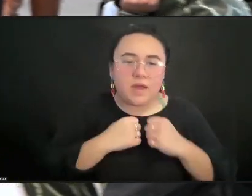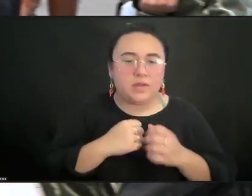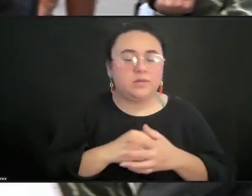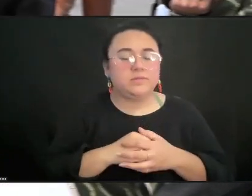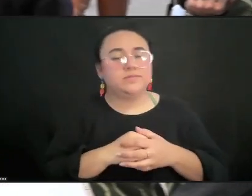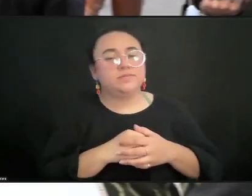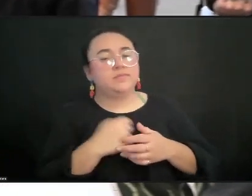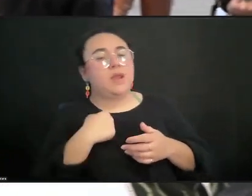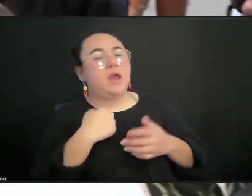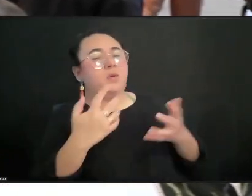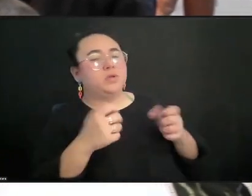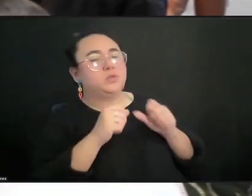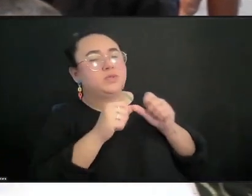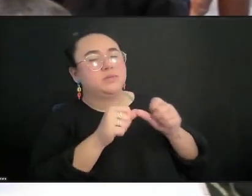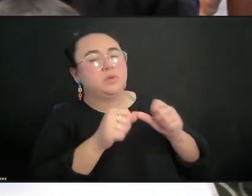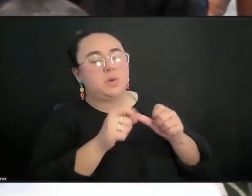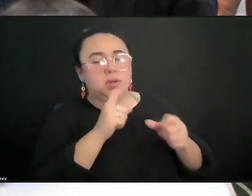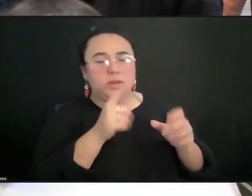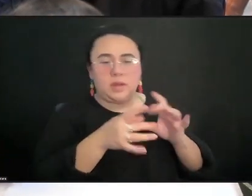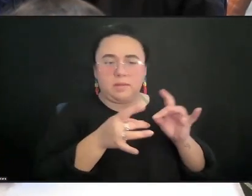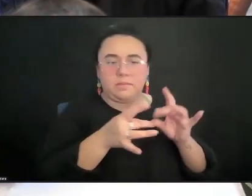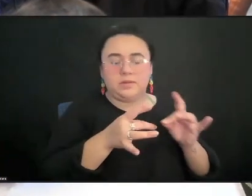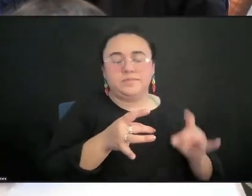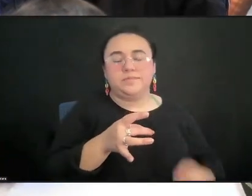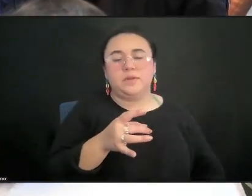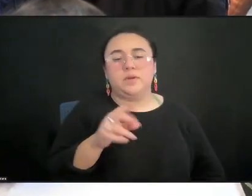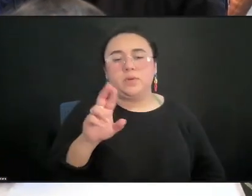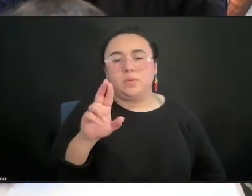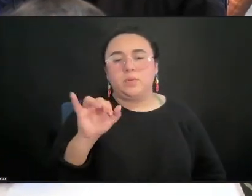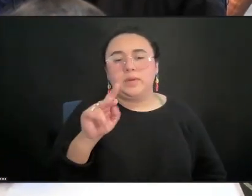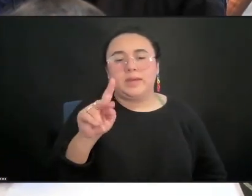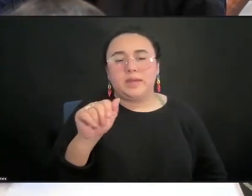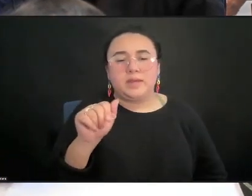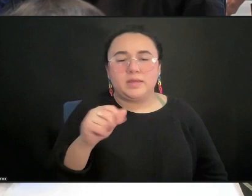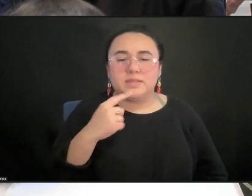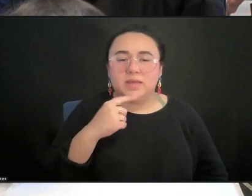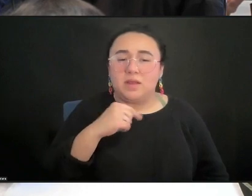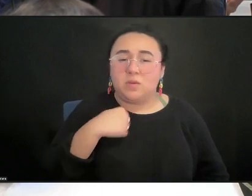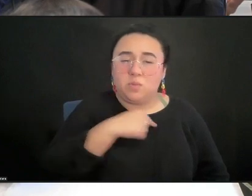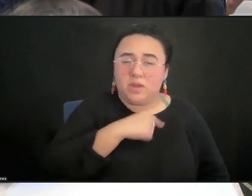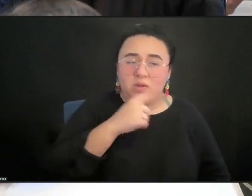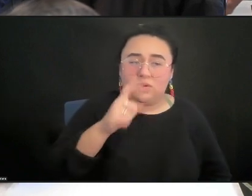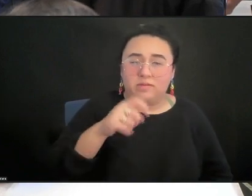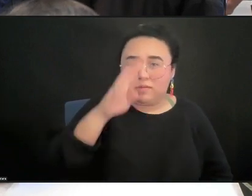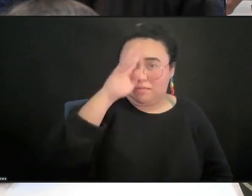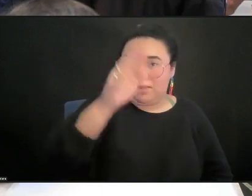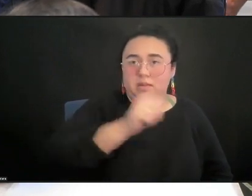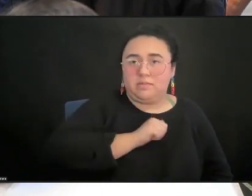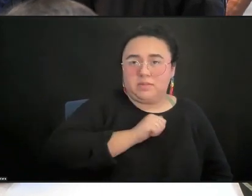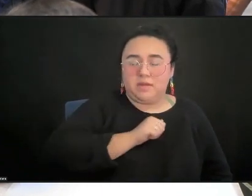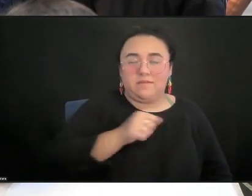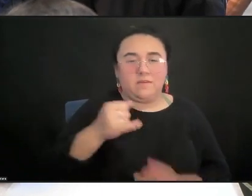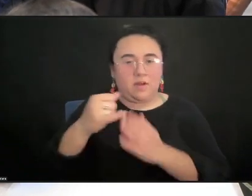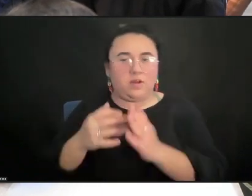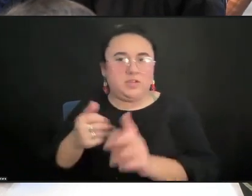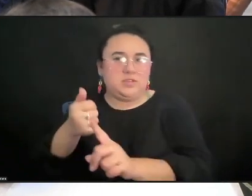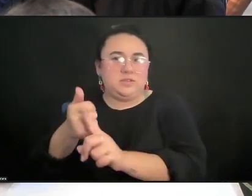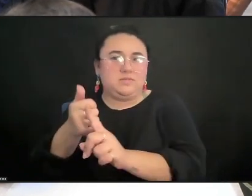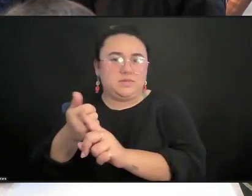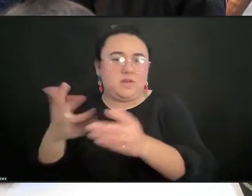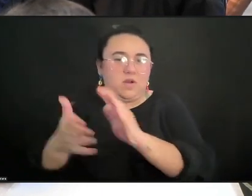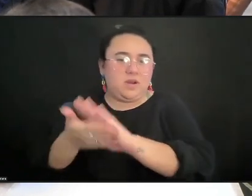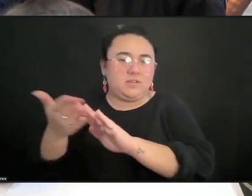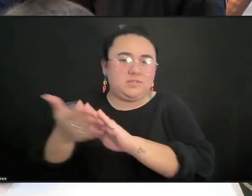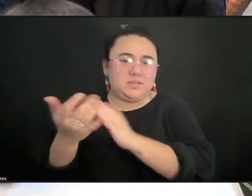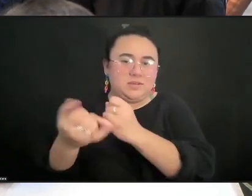not having to make it up and that artists already have been doing this and that we need to follow the artists. So then I wonder why, going